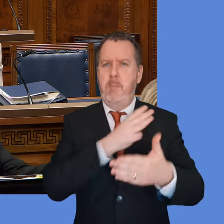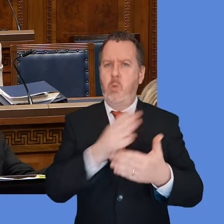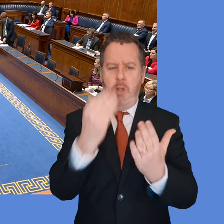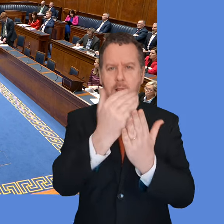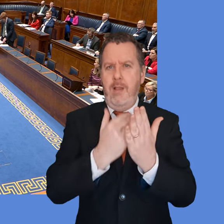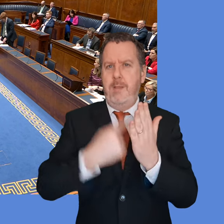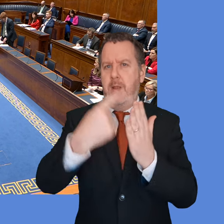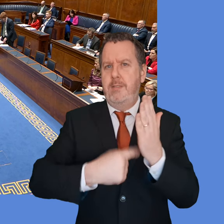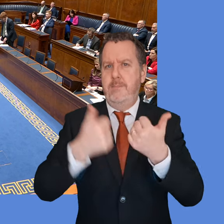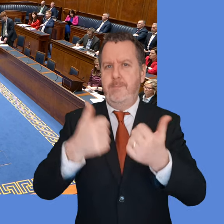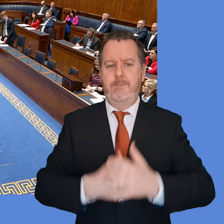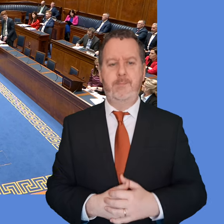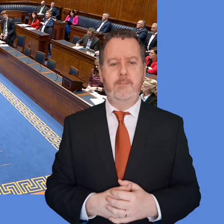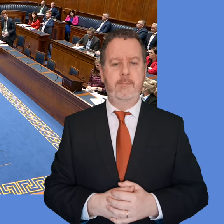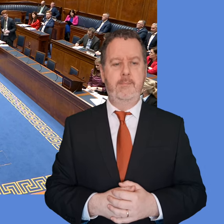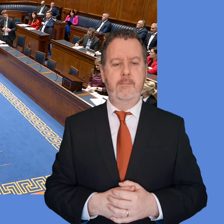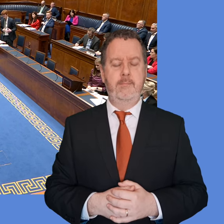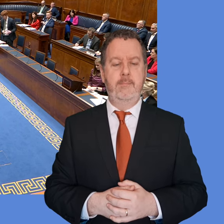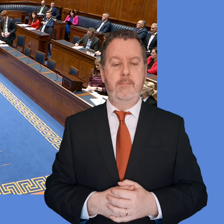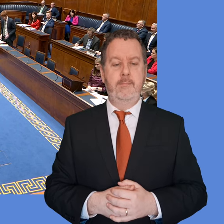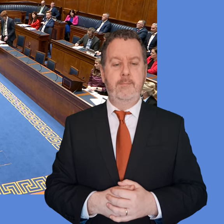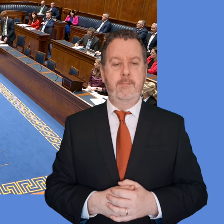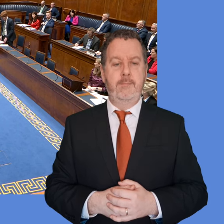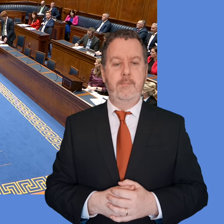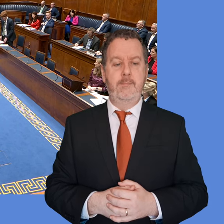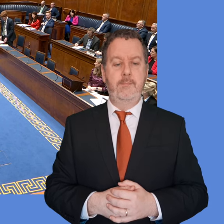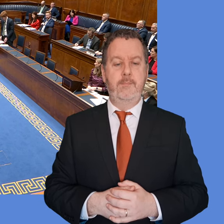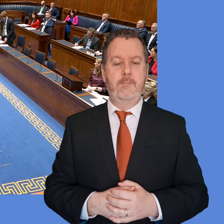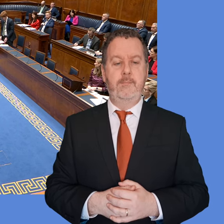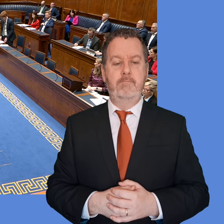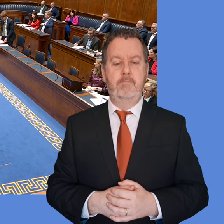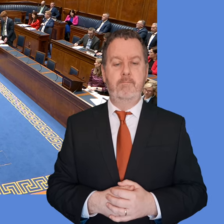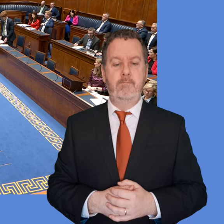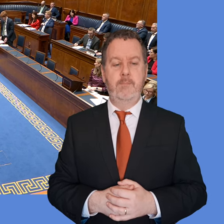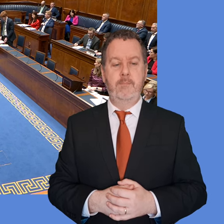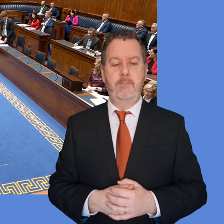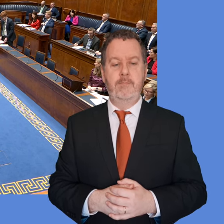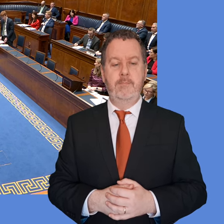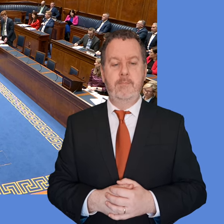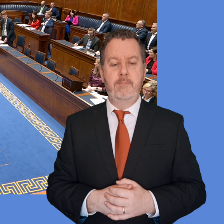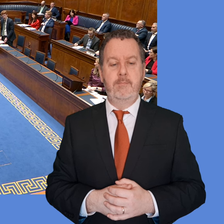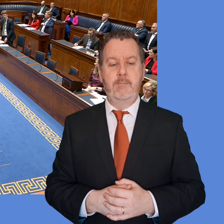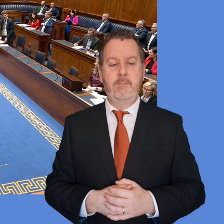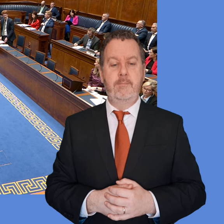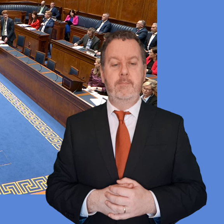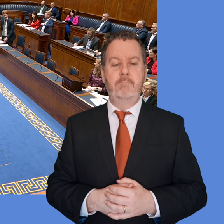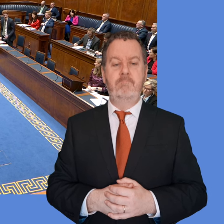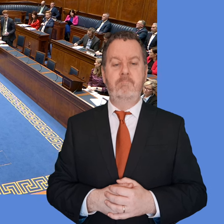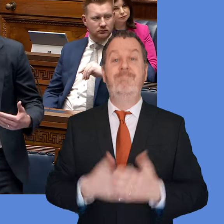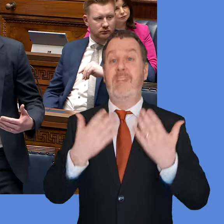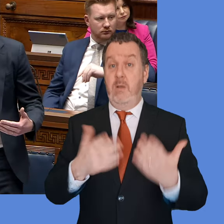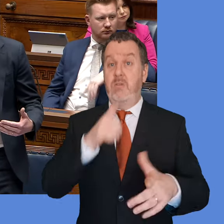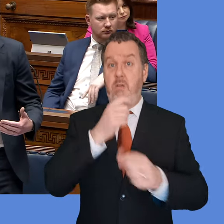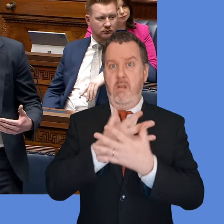Thank you, Mr Speaker. First Minister, notwithstanding the current debate and discussions around the fiscal